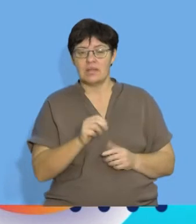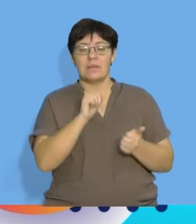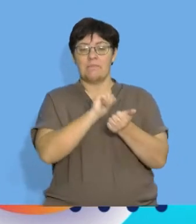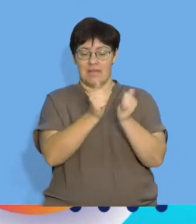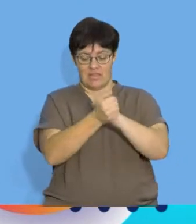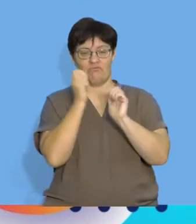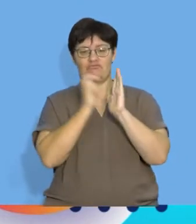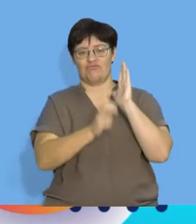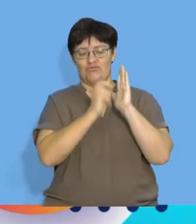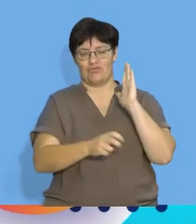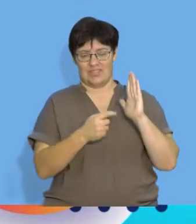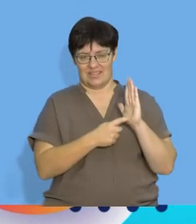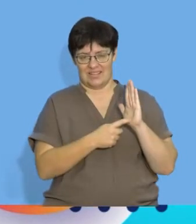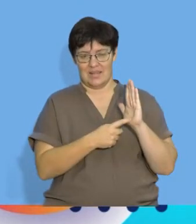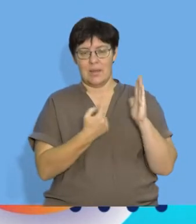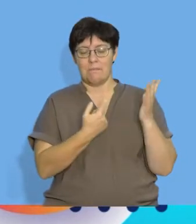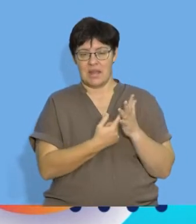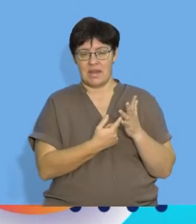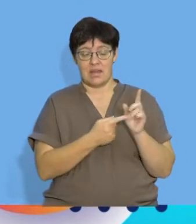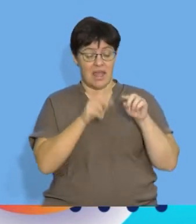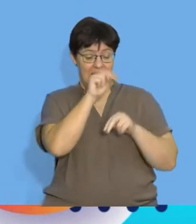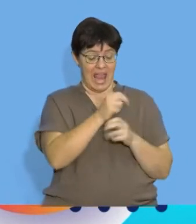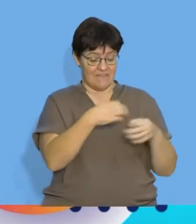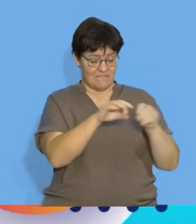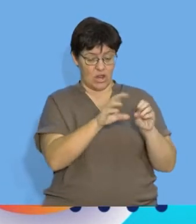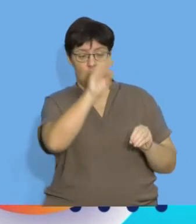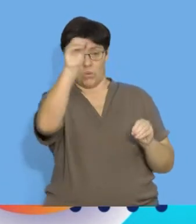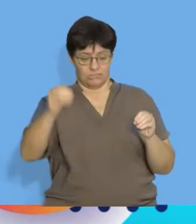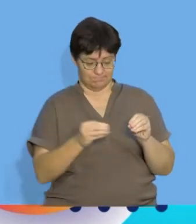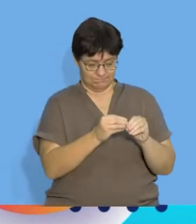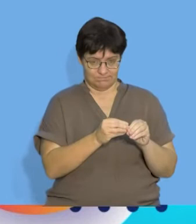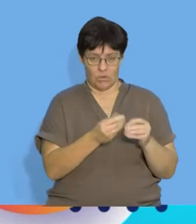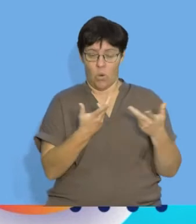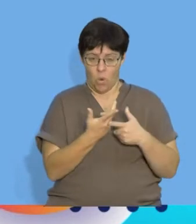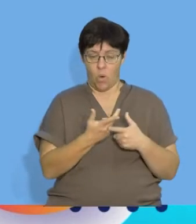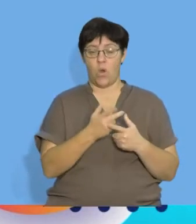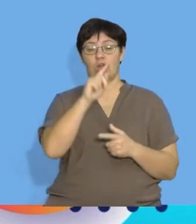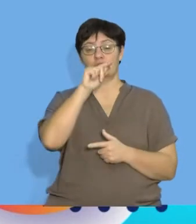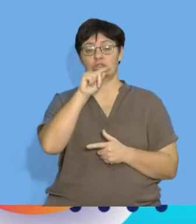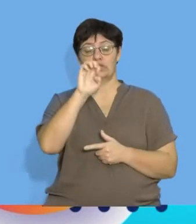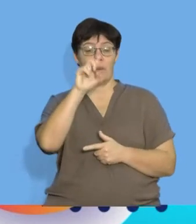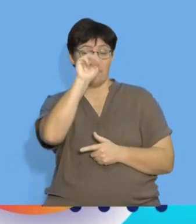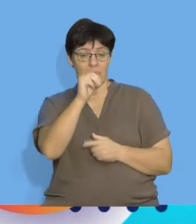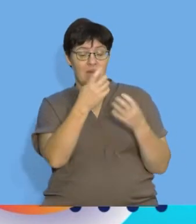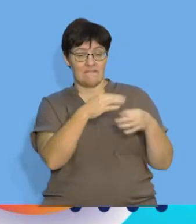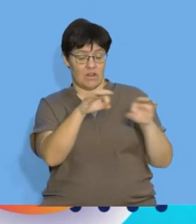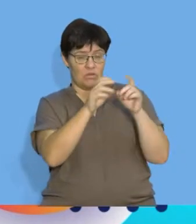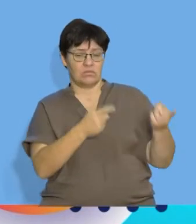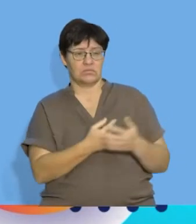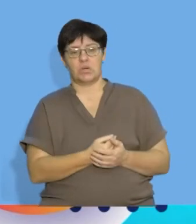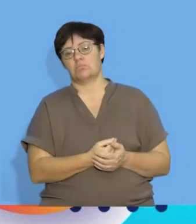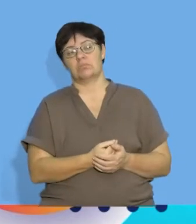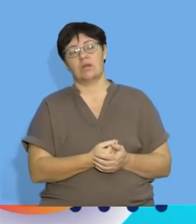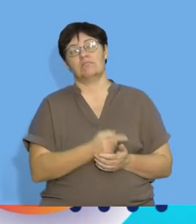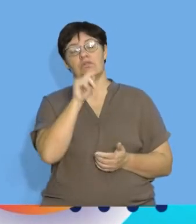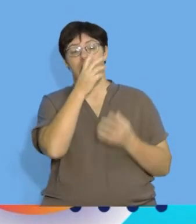mathematical rule where I can substitute in n values or term values. So if I'm substituting in